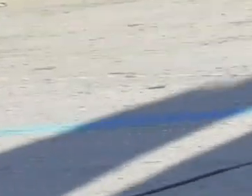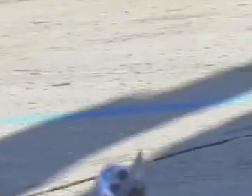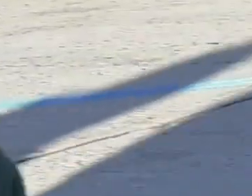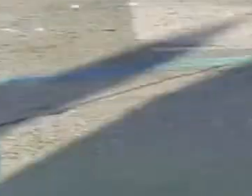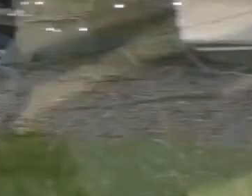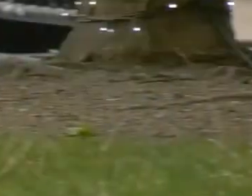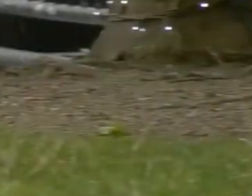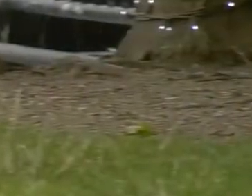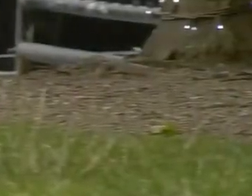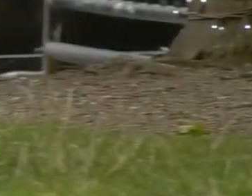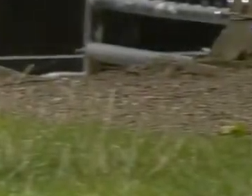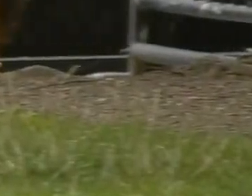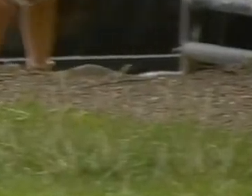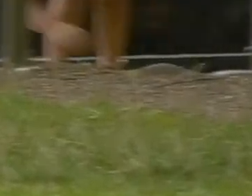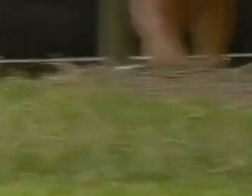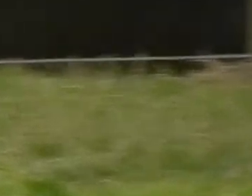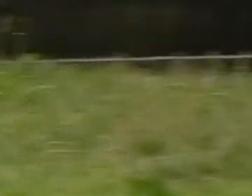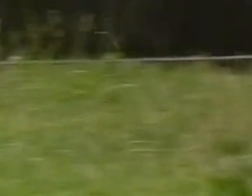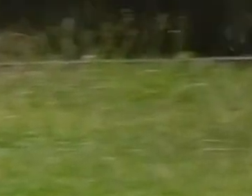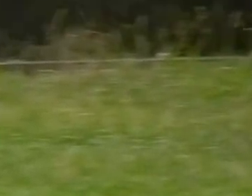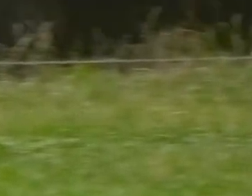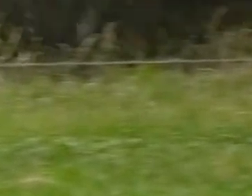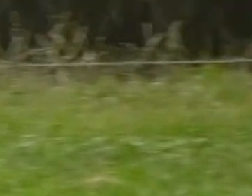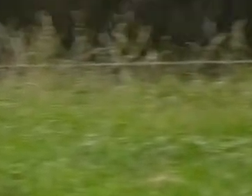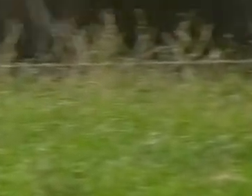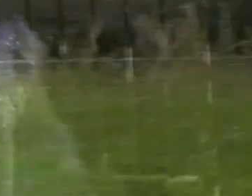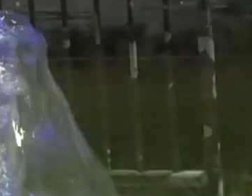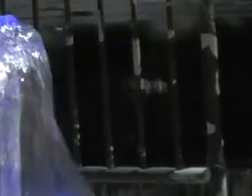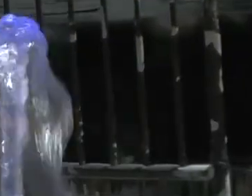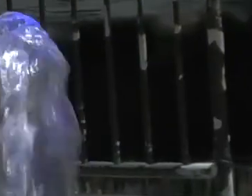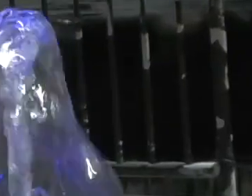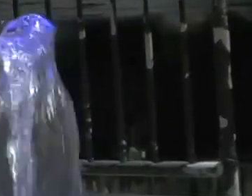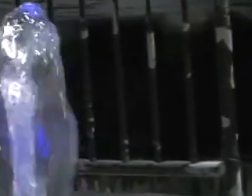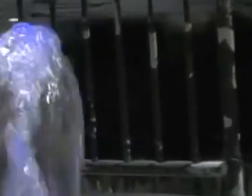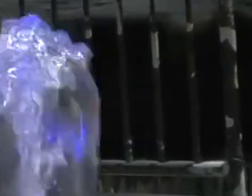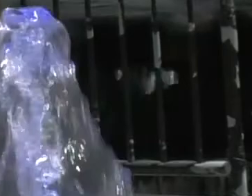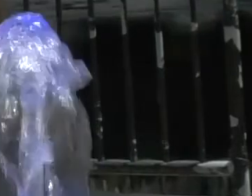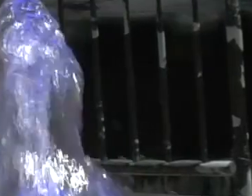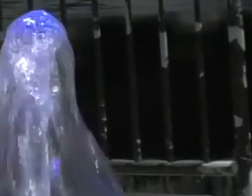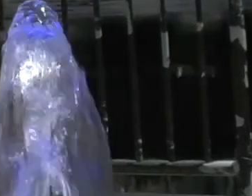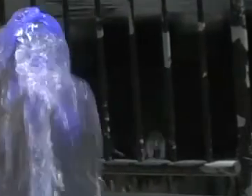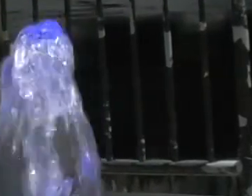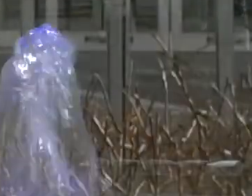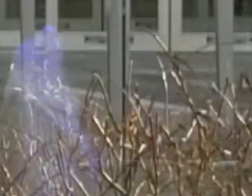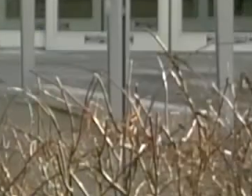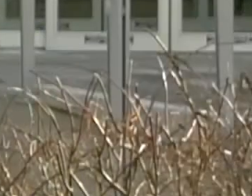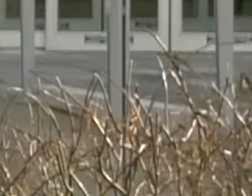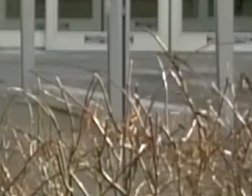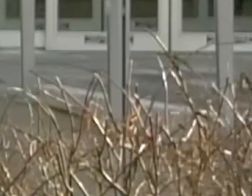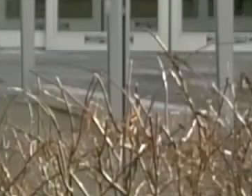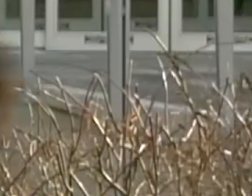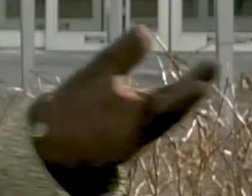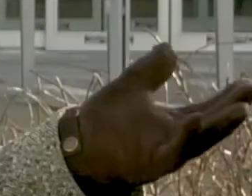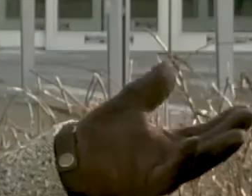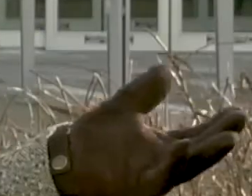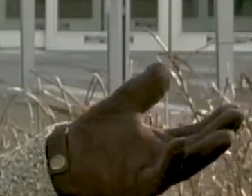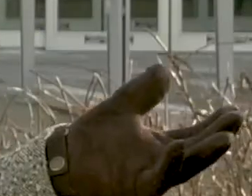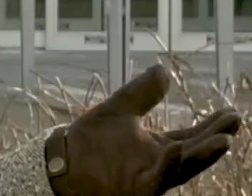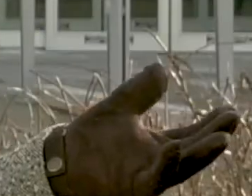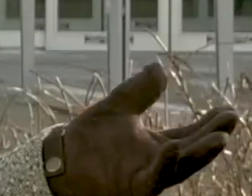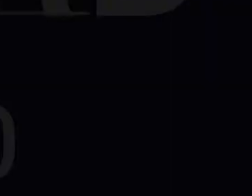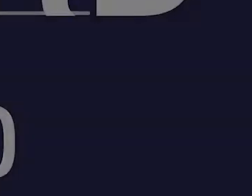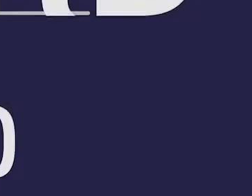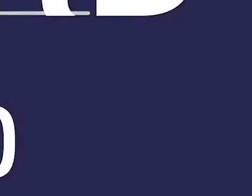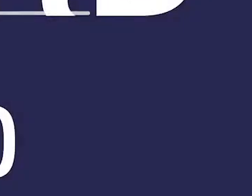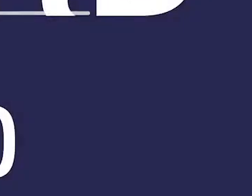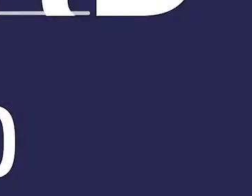tu centro de salud para que puedas tomarlo o para que ellos te den más novedades acerca de eso. Vacunate. Yo lo hice.